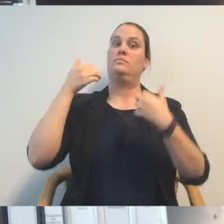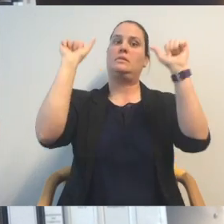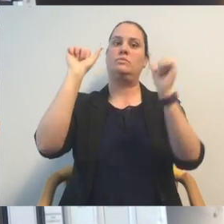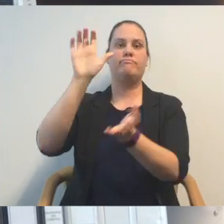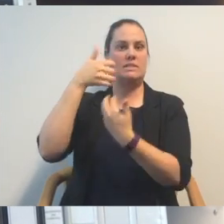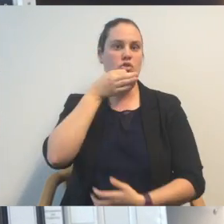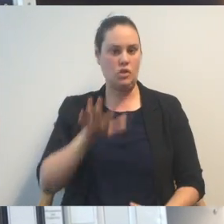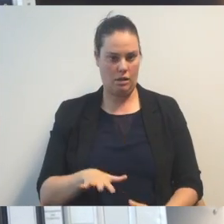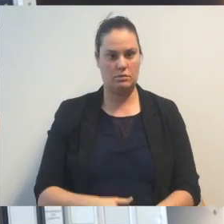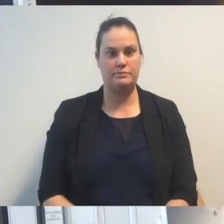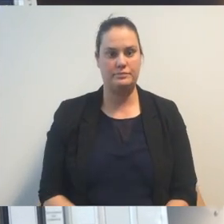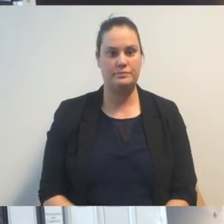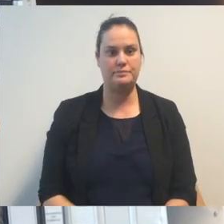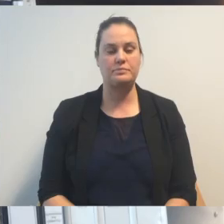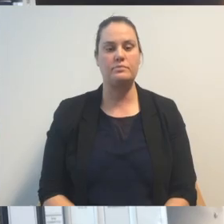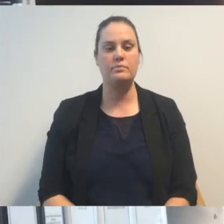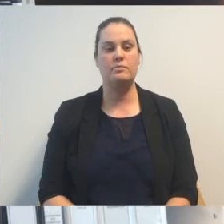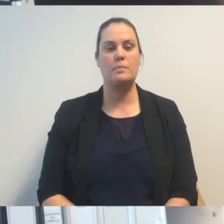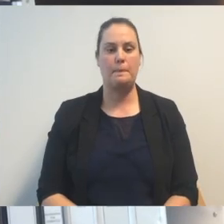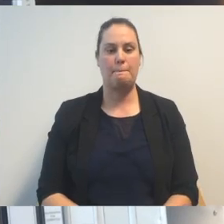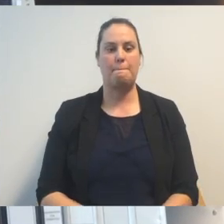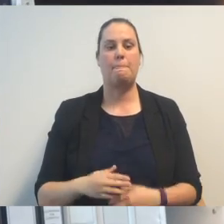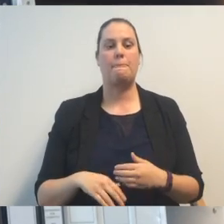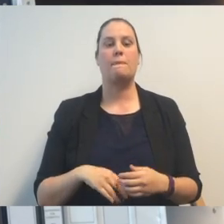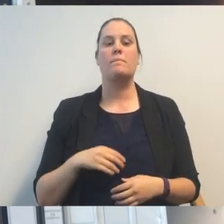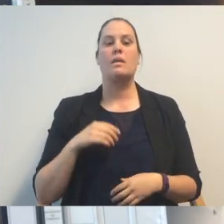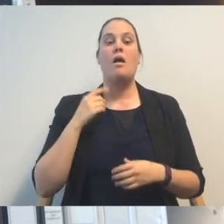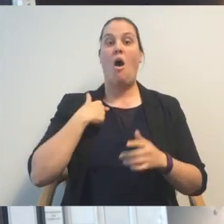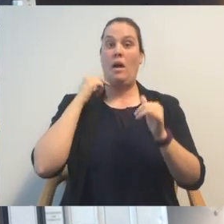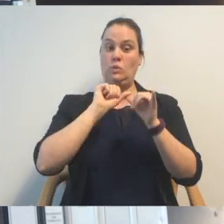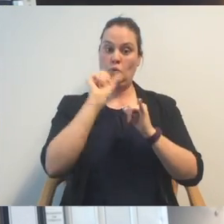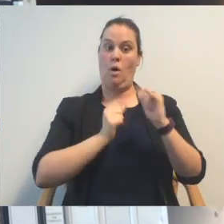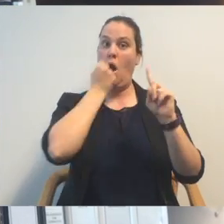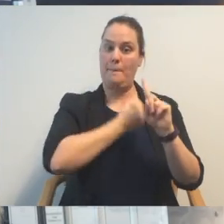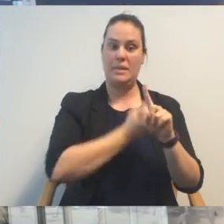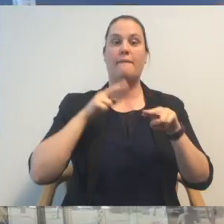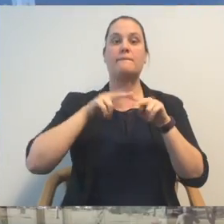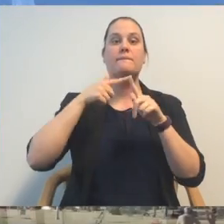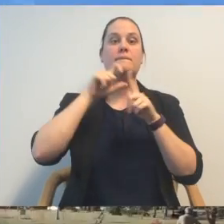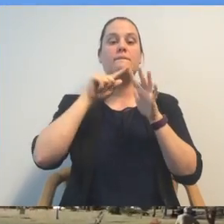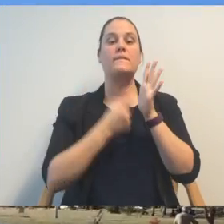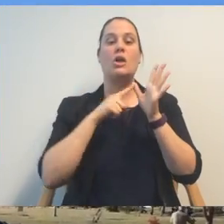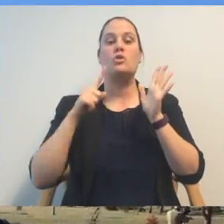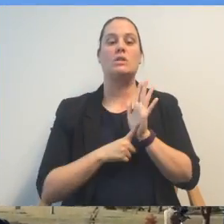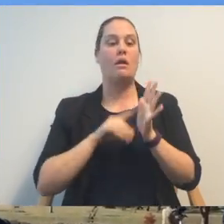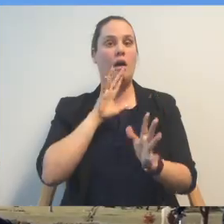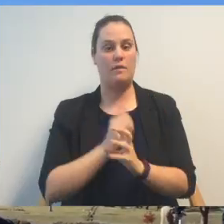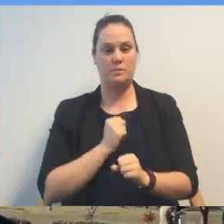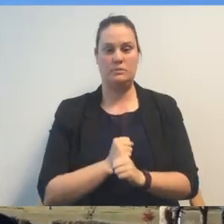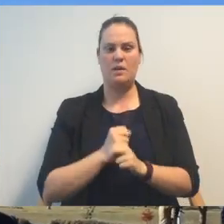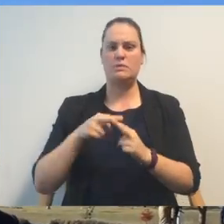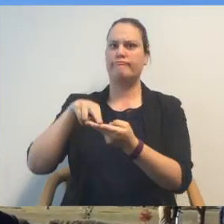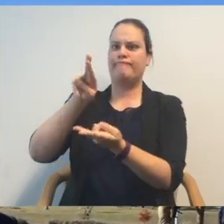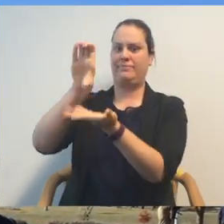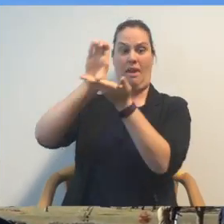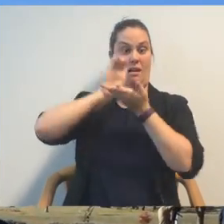I was also really pleased to lobby the Federal Government about water quality funding in the ACT and to be present when they